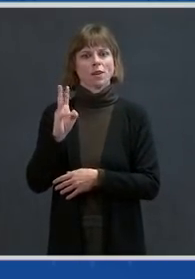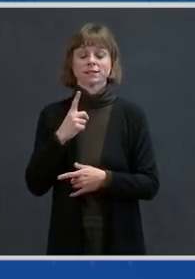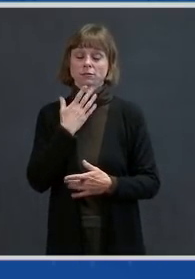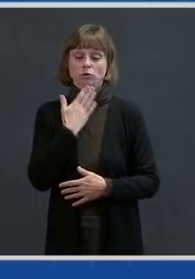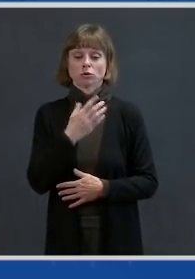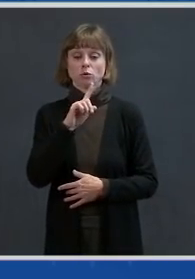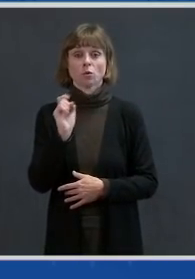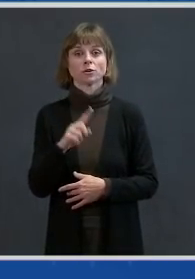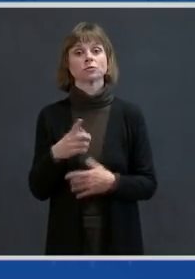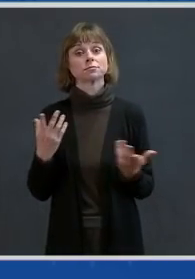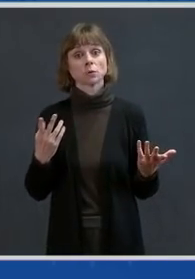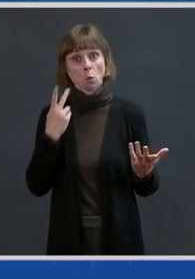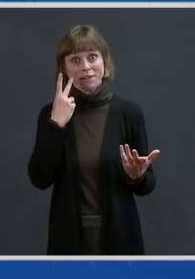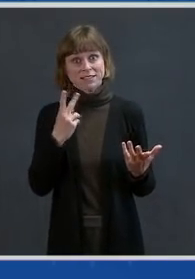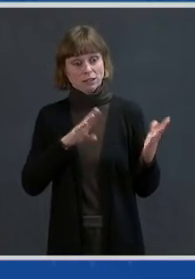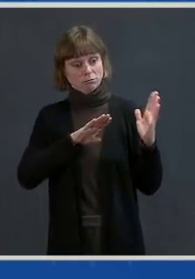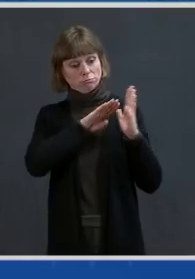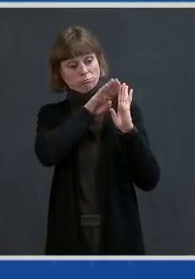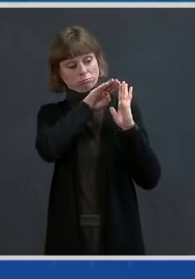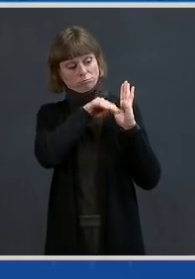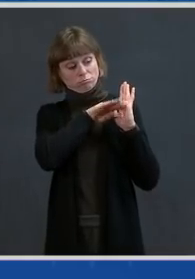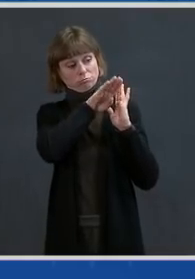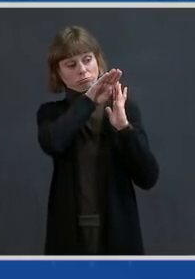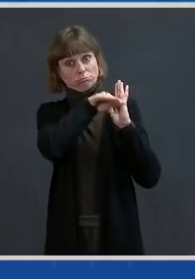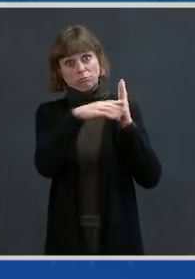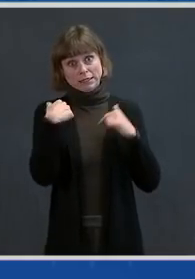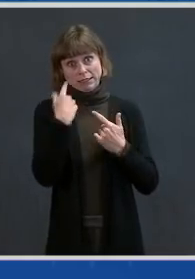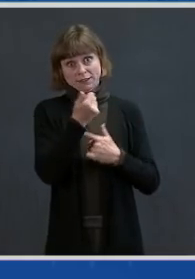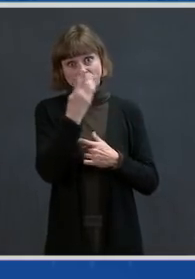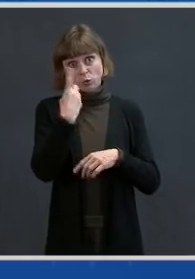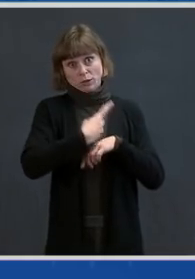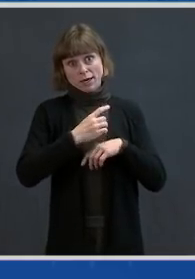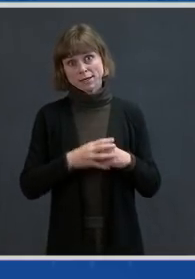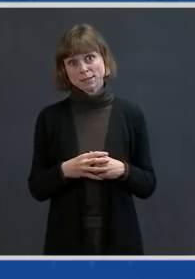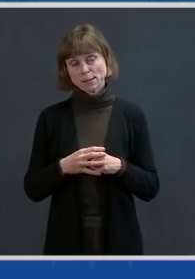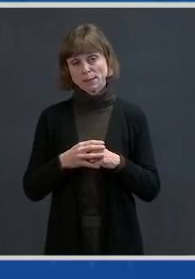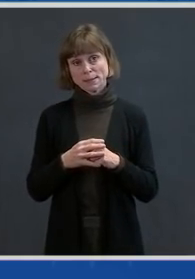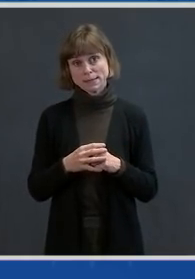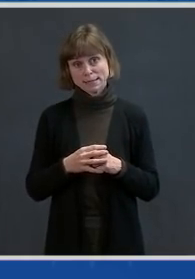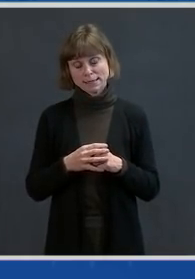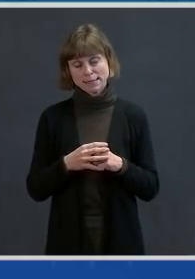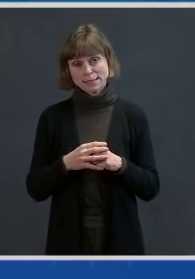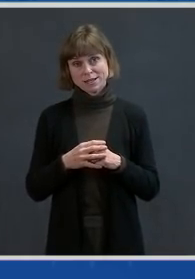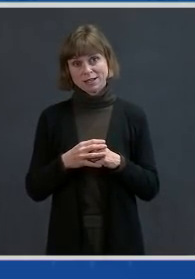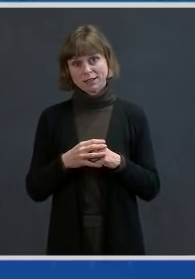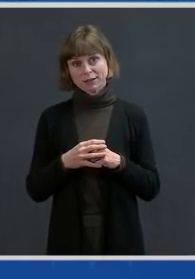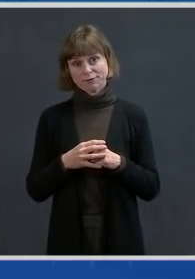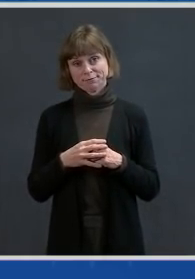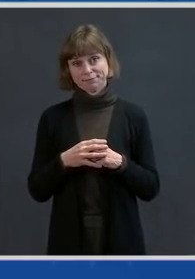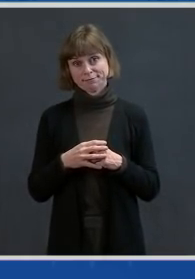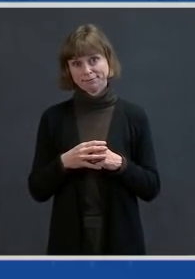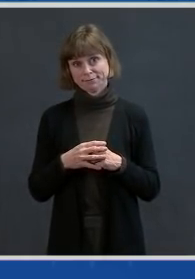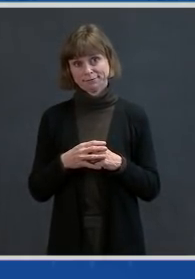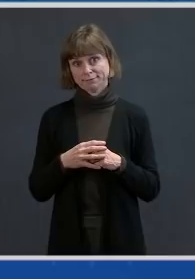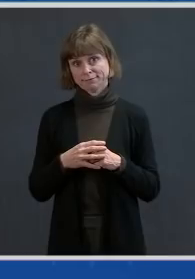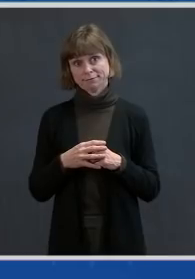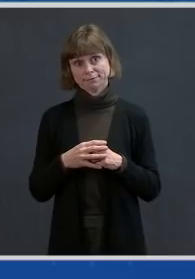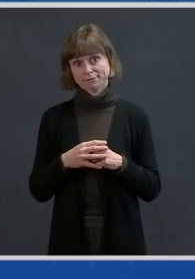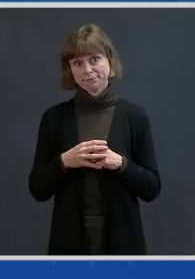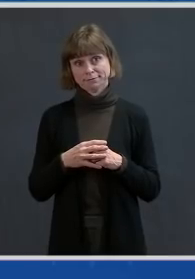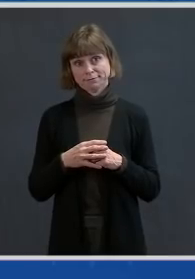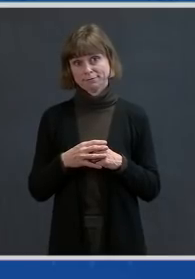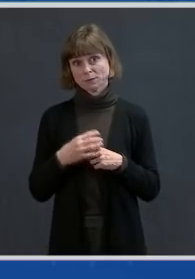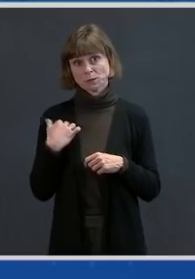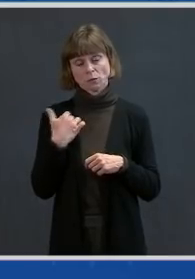Given the trends that we've seen in just the last couple of days, I would say, you know, we can't be in a place where we're lifting